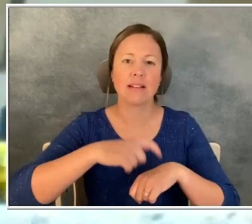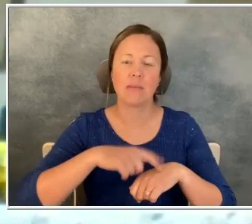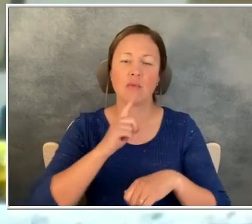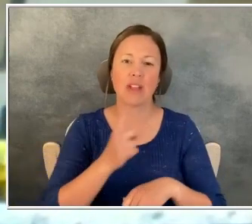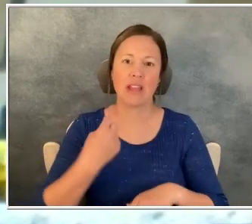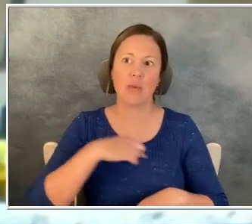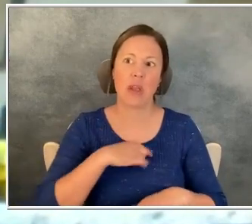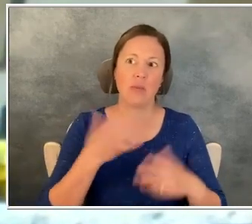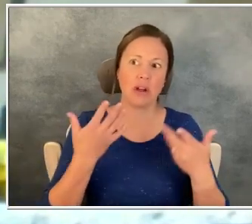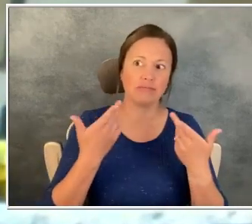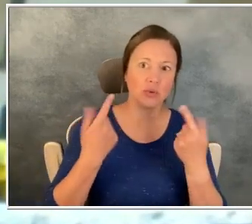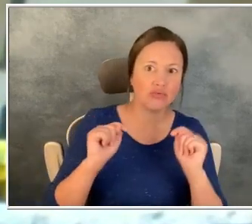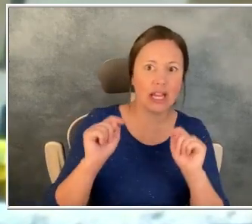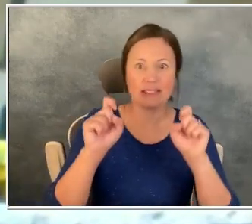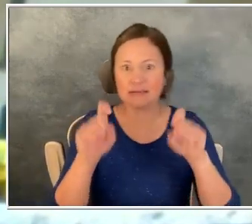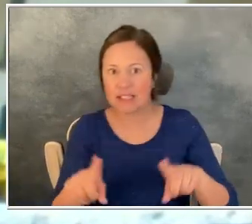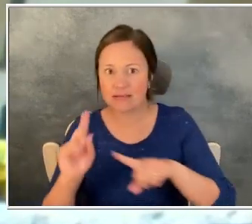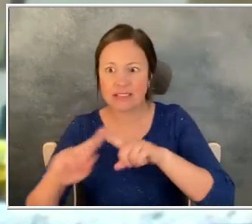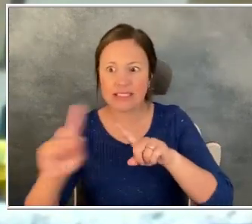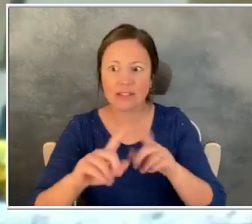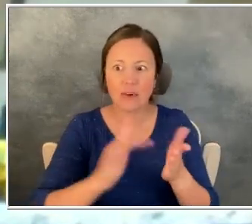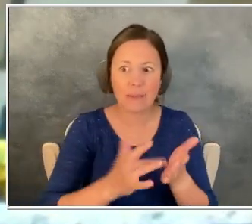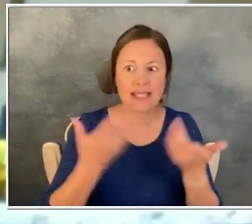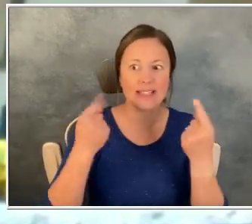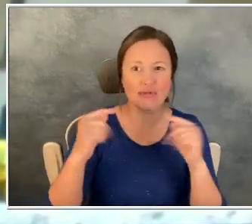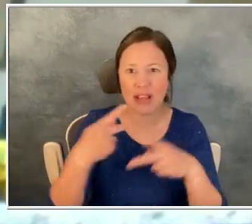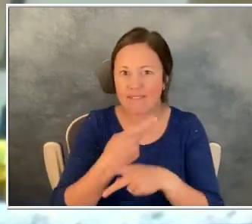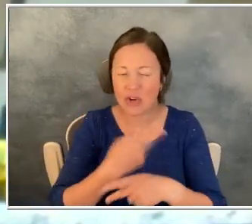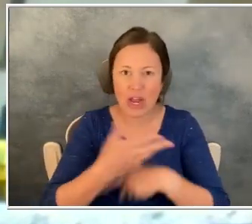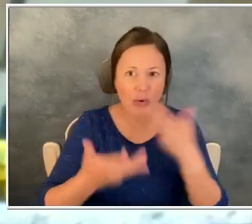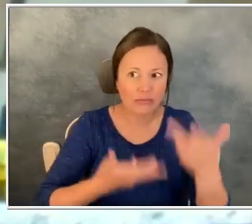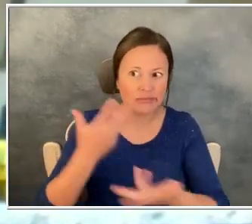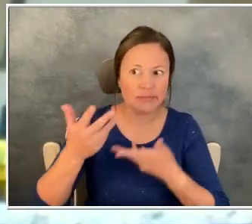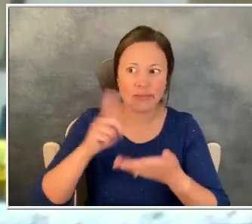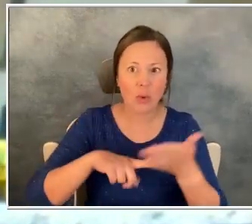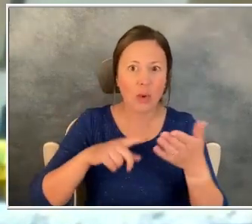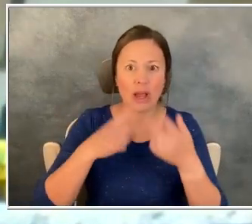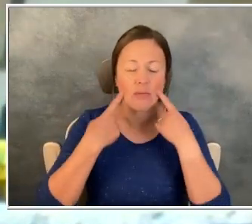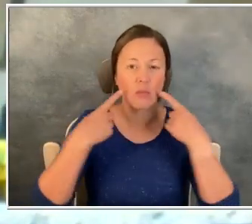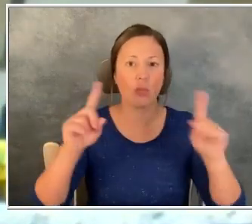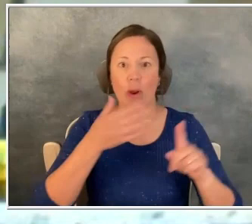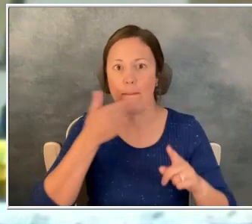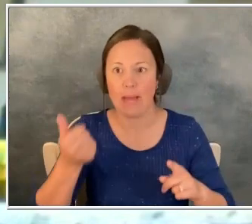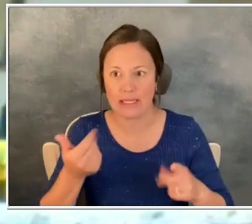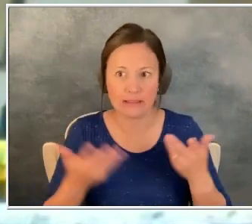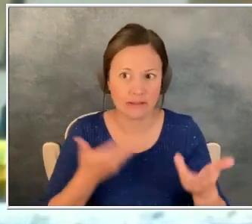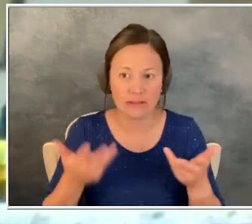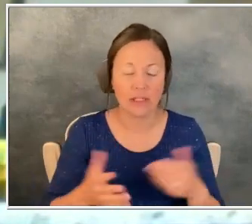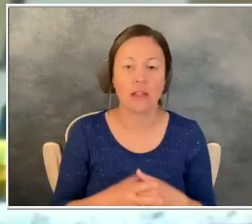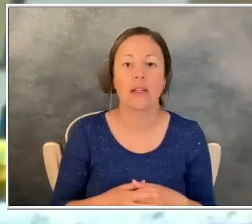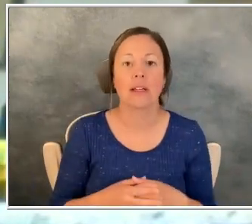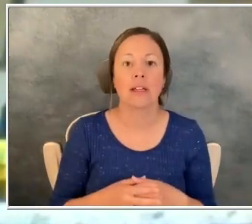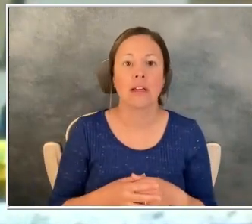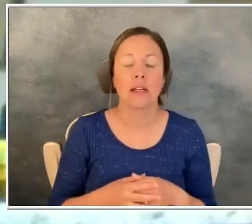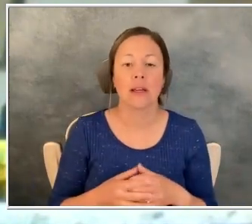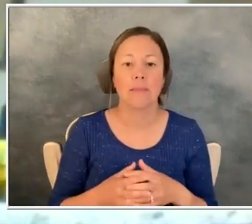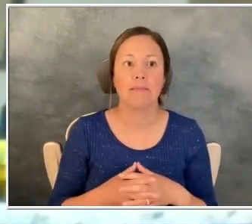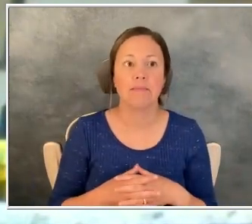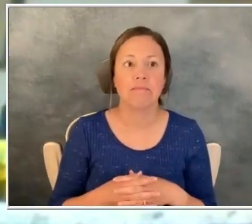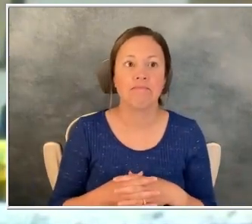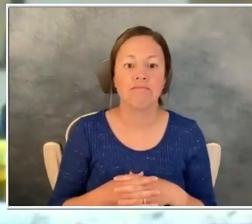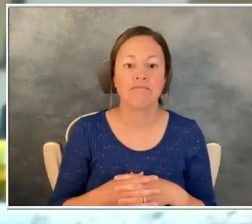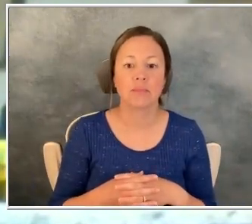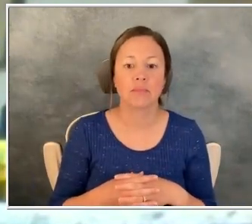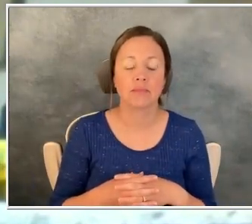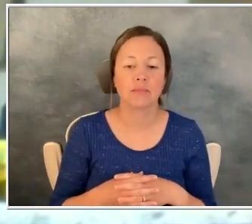of going through the different drugs to try and figure out what worked with, with minimal, uh, you know, minimal effects. Um, I did have, uh,